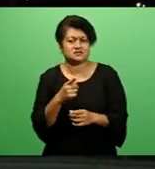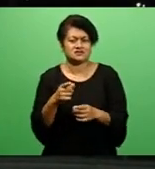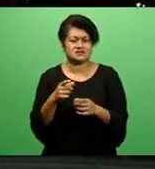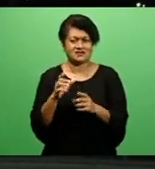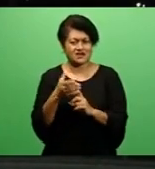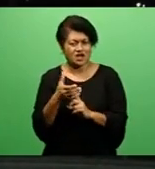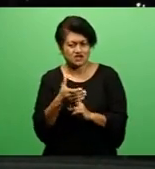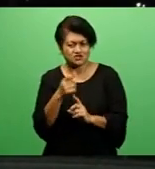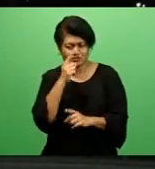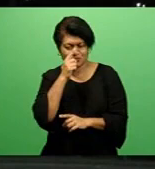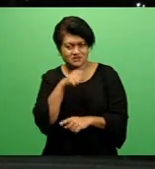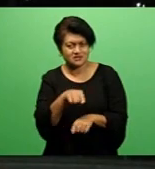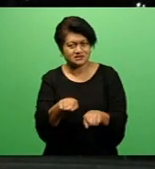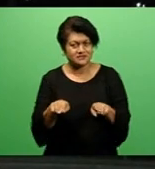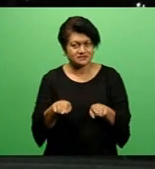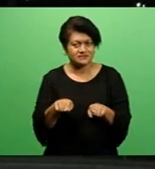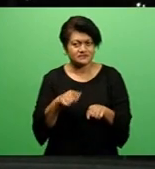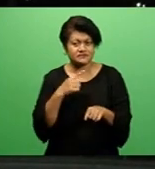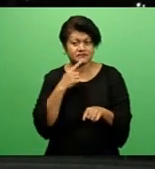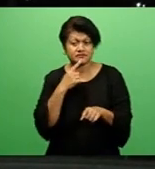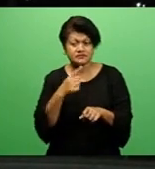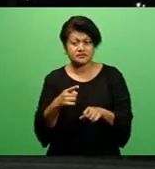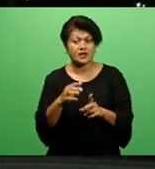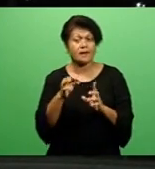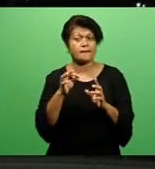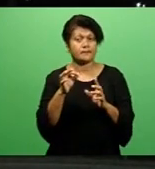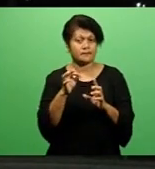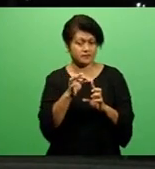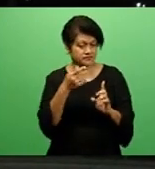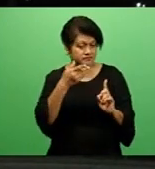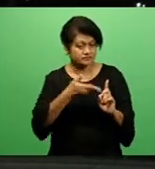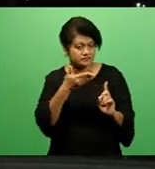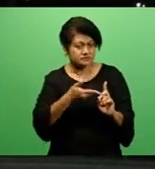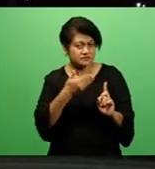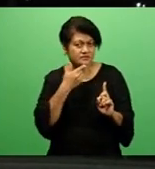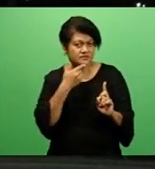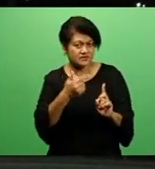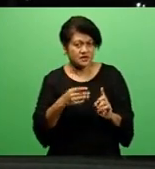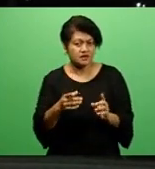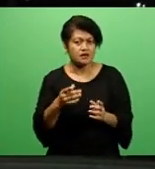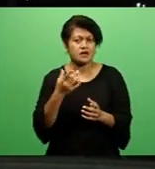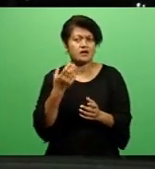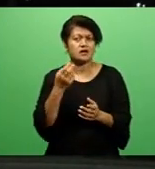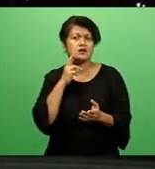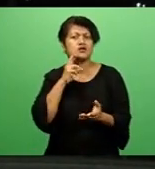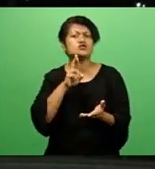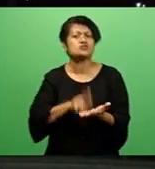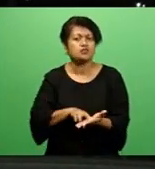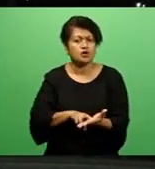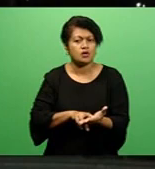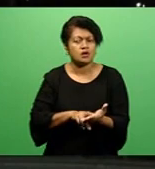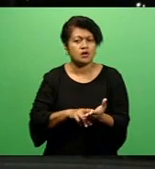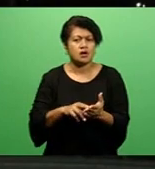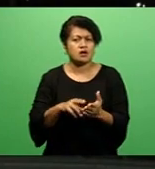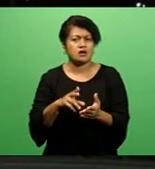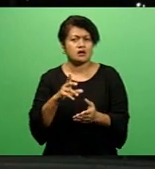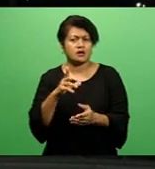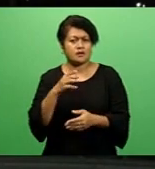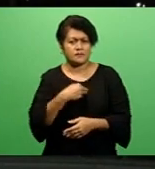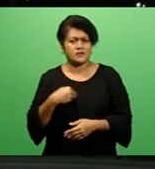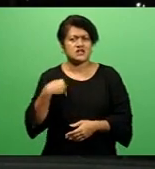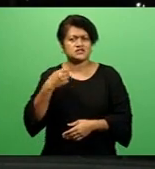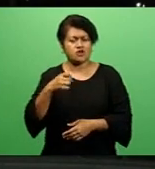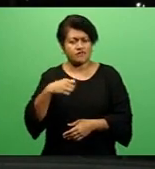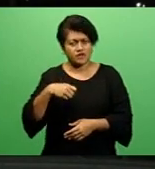afternoon, Padarat filed a police report against the Minister for Education, Rosie Akbar, for accusing him of racial slurs.